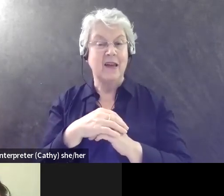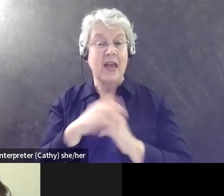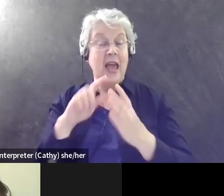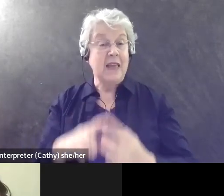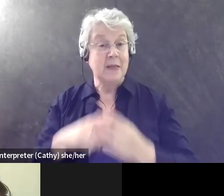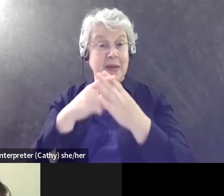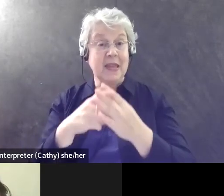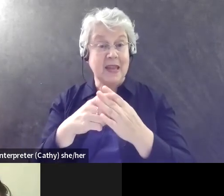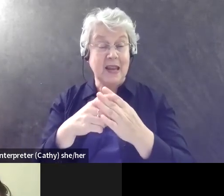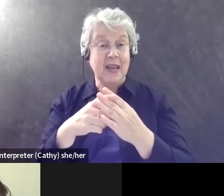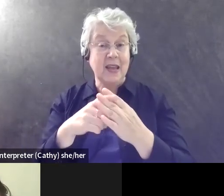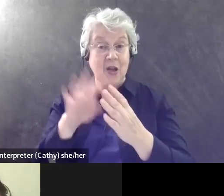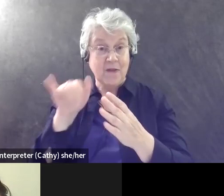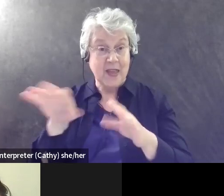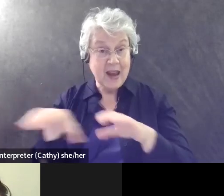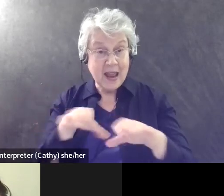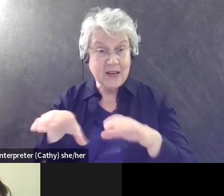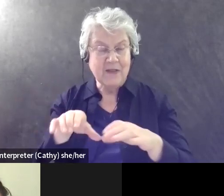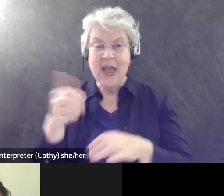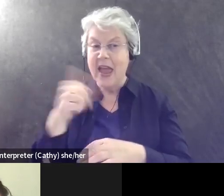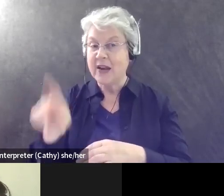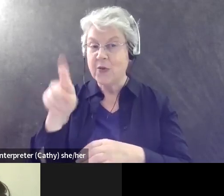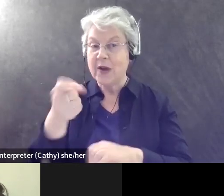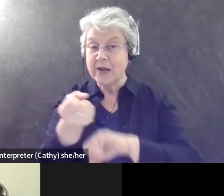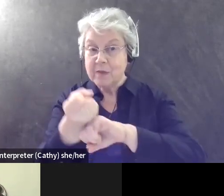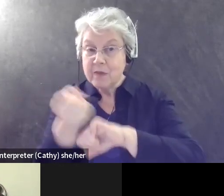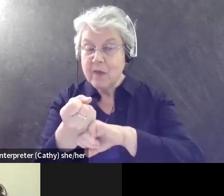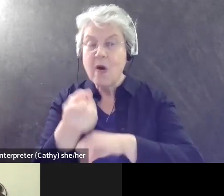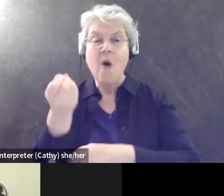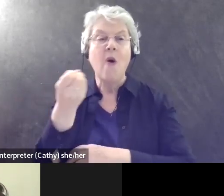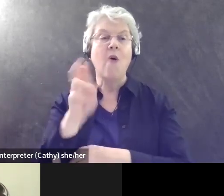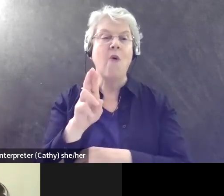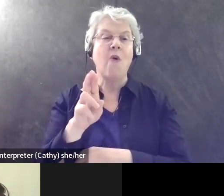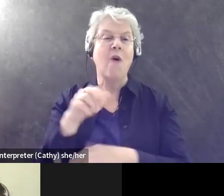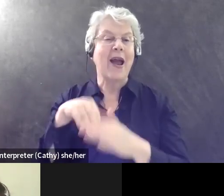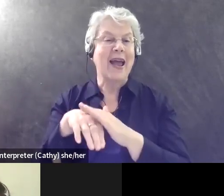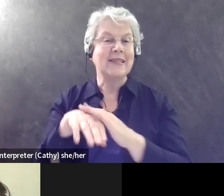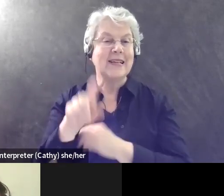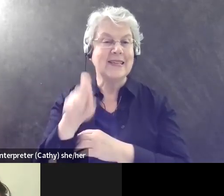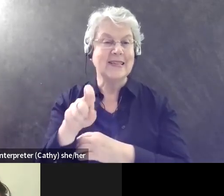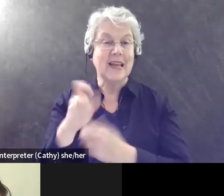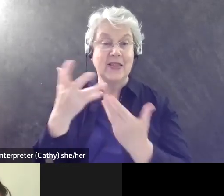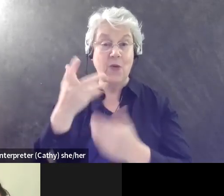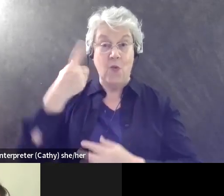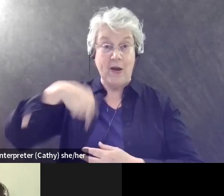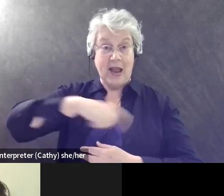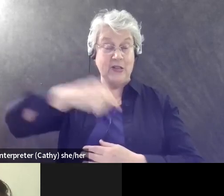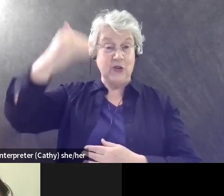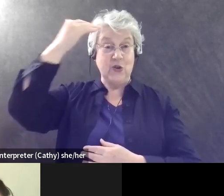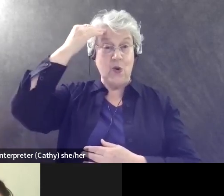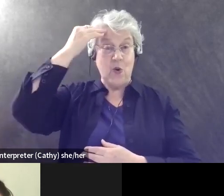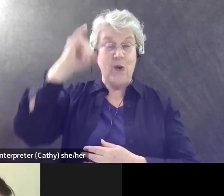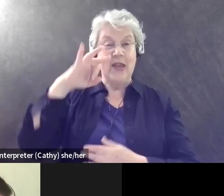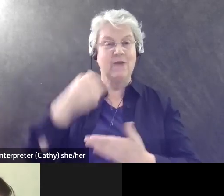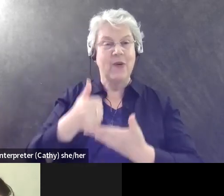uh, needs any help or, or, um, has any, um, access needs that they would like us to all be aware of, if it will help you,